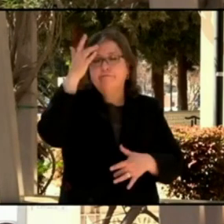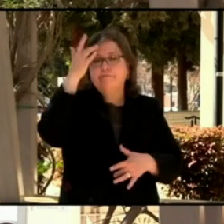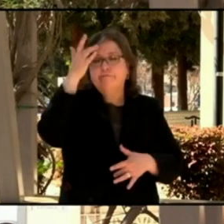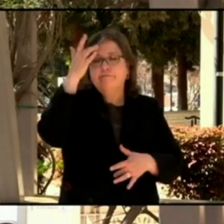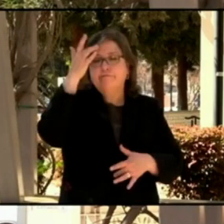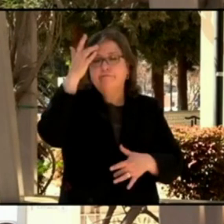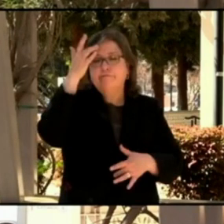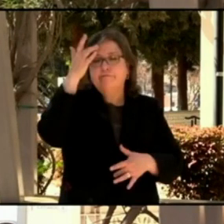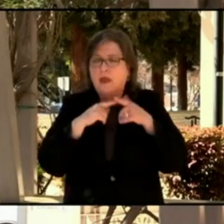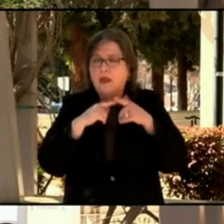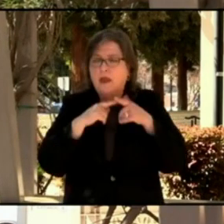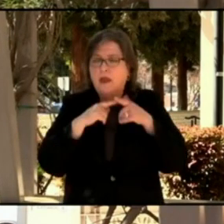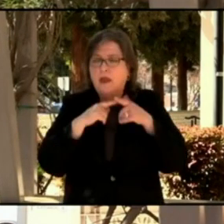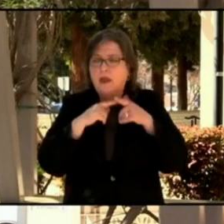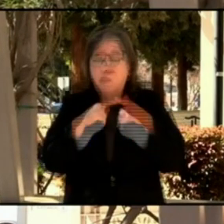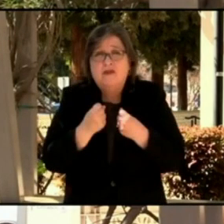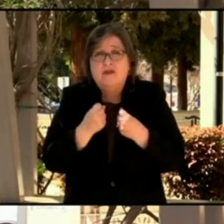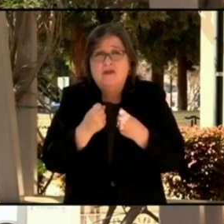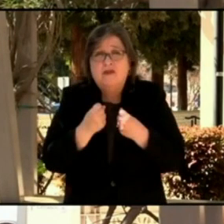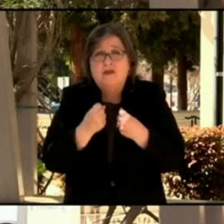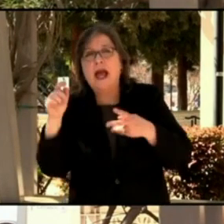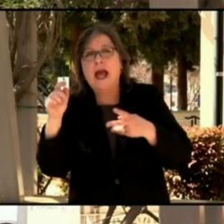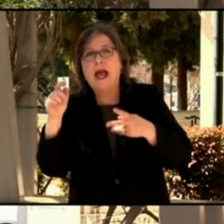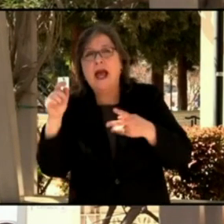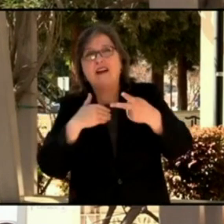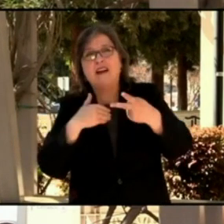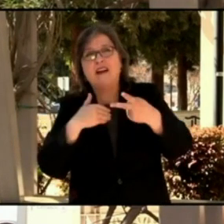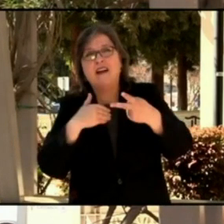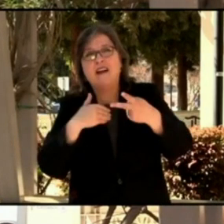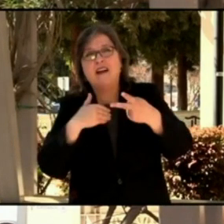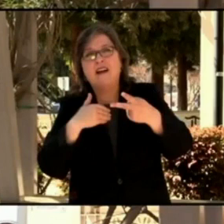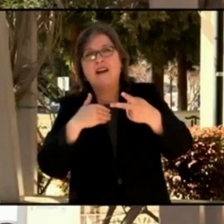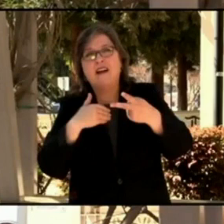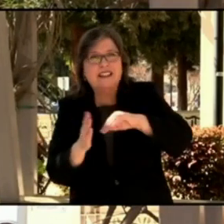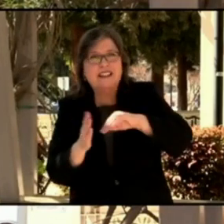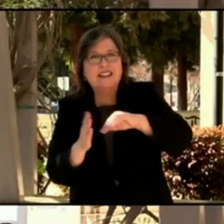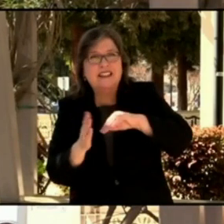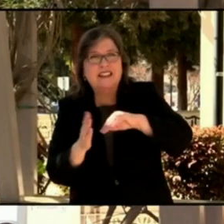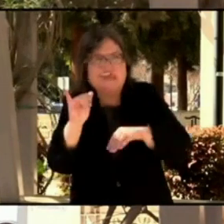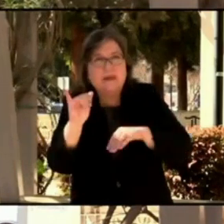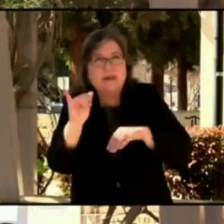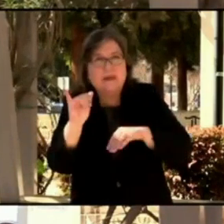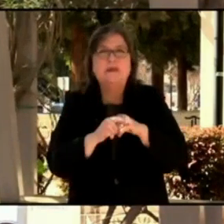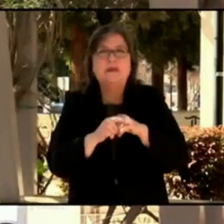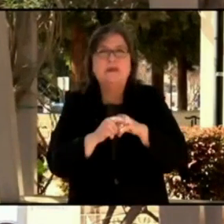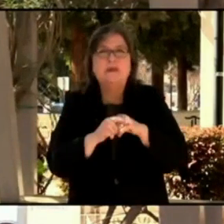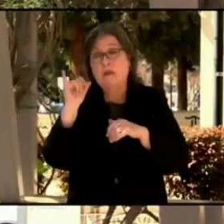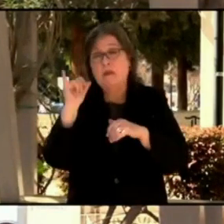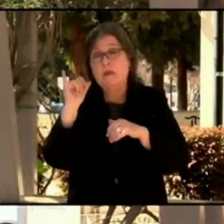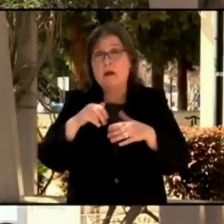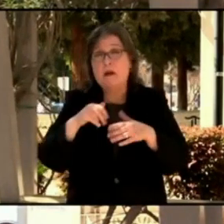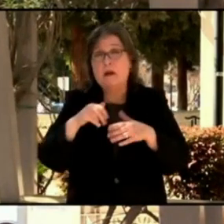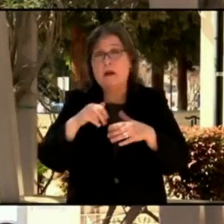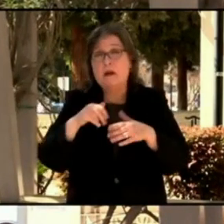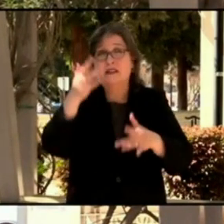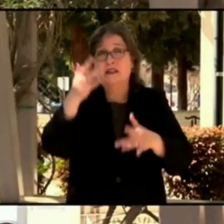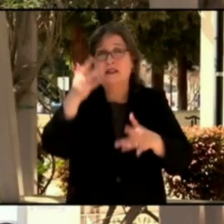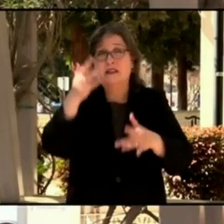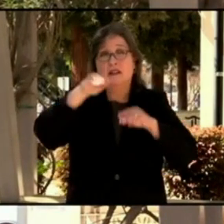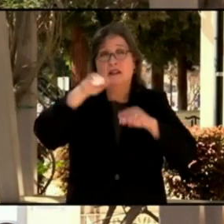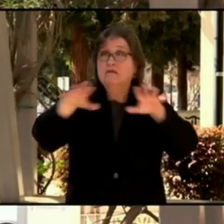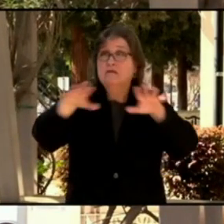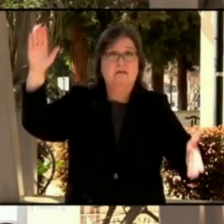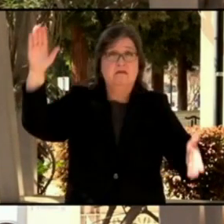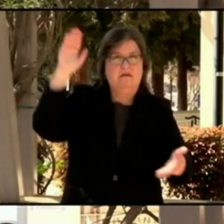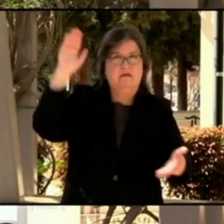There is conversation around booster shots. Our best guess is that SARS-CoV-2 may